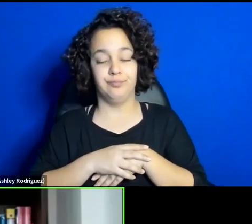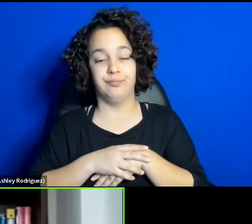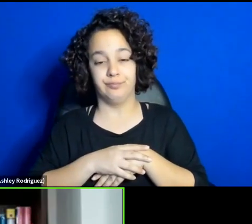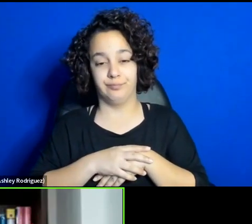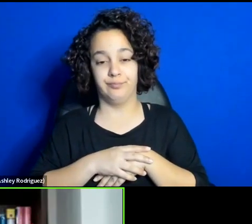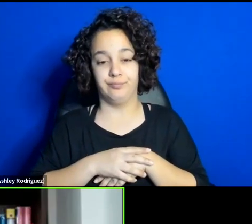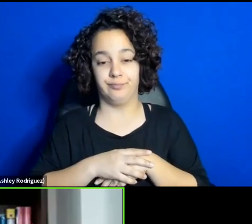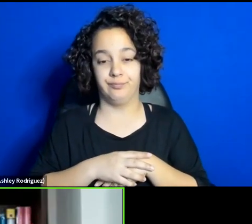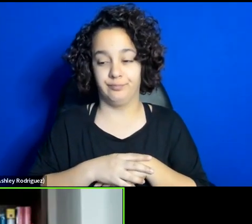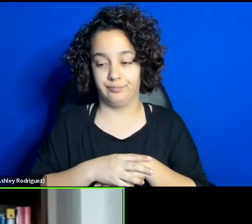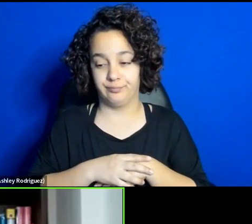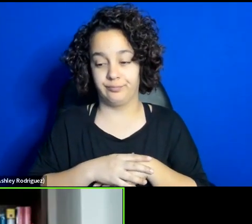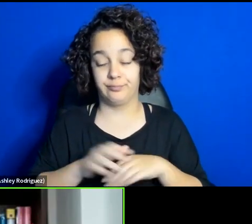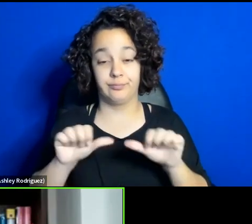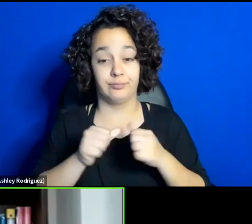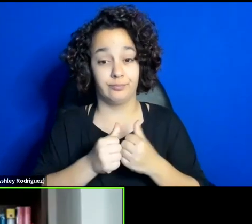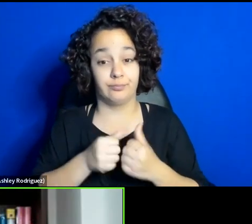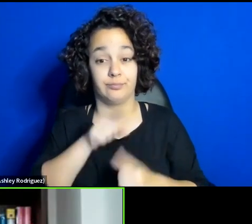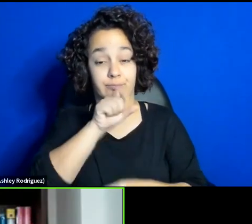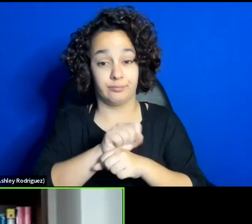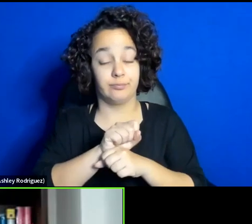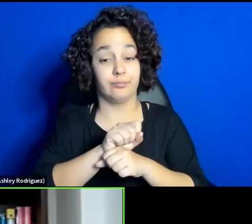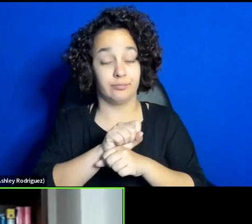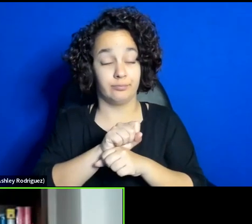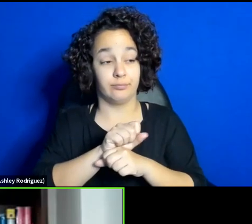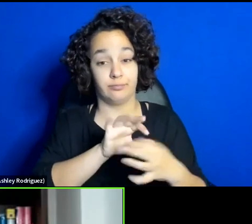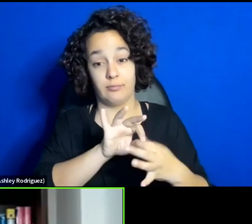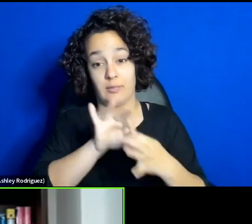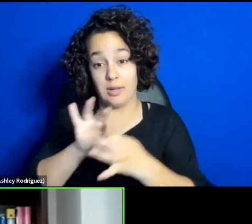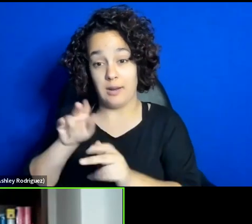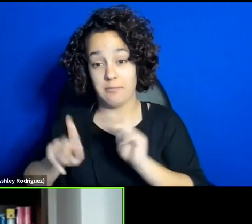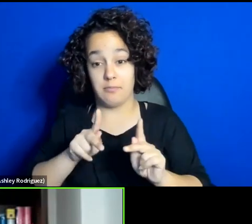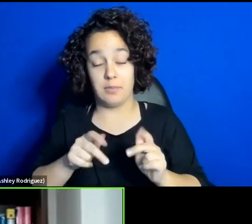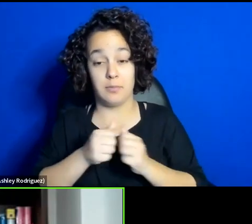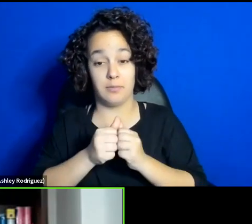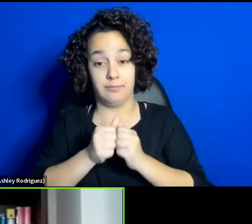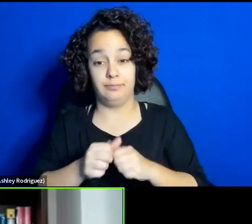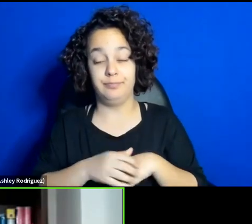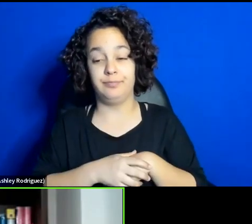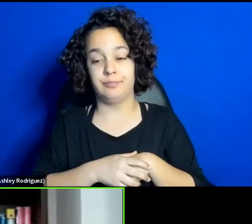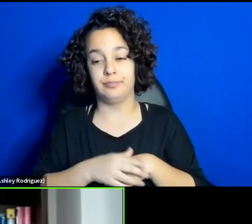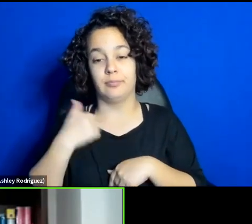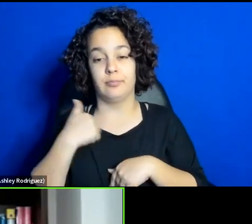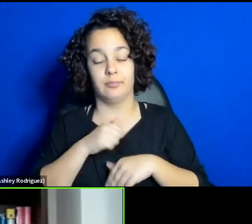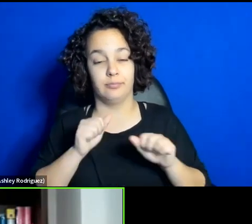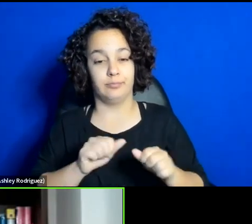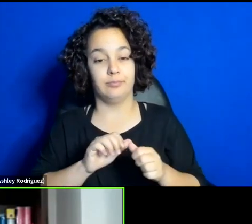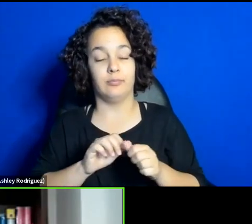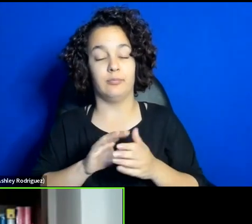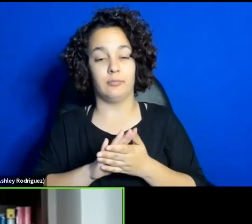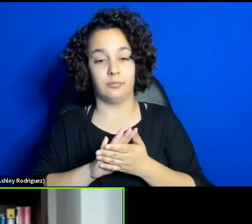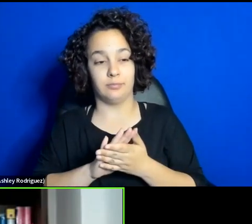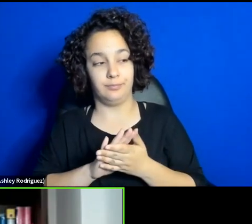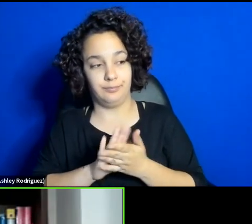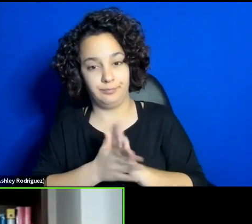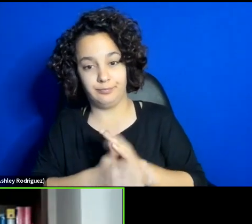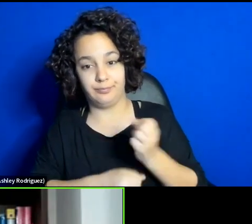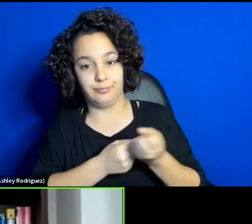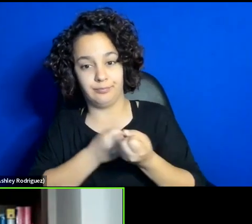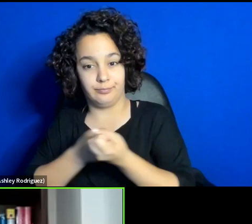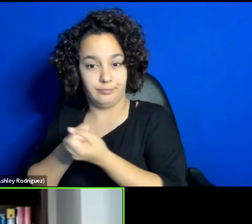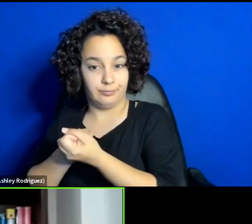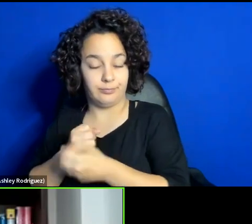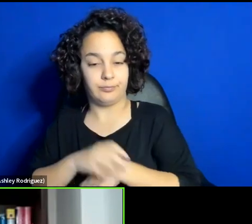connect people together that can be something. Dr. Supportive is missing